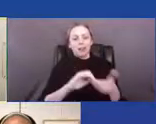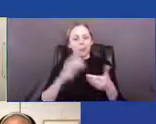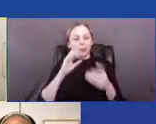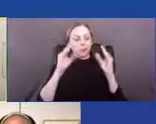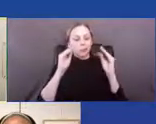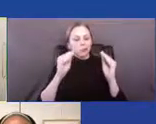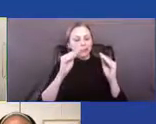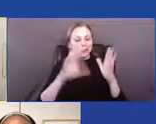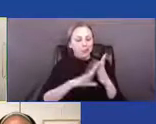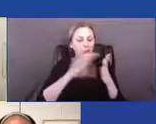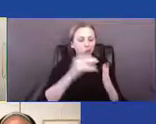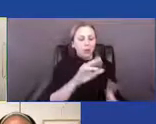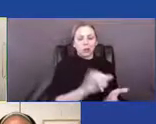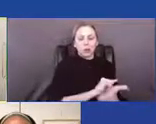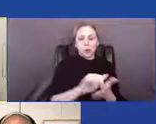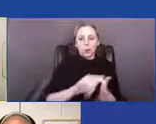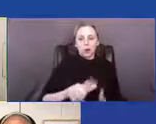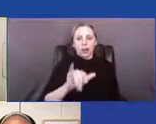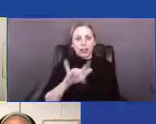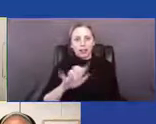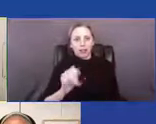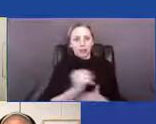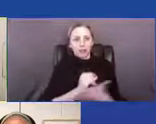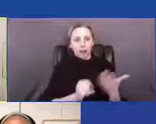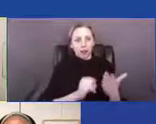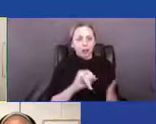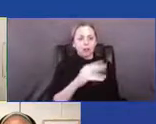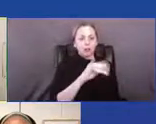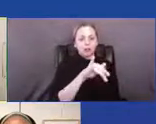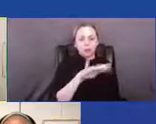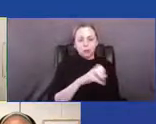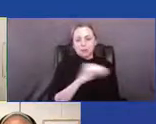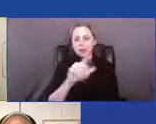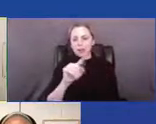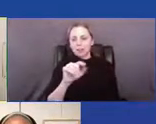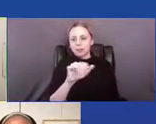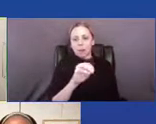Arts, The Joyce, and Tom O'Connor Consulting Group.